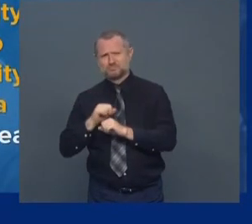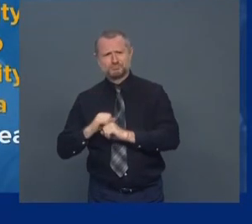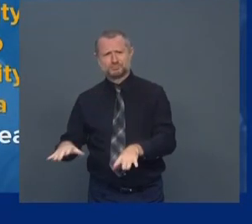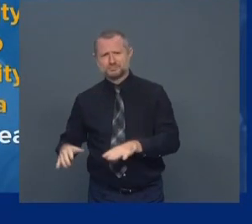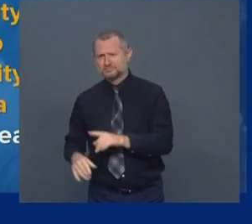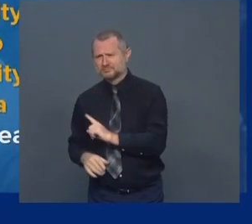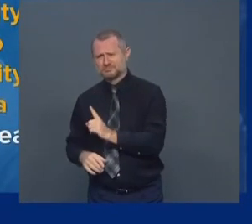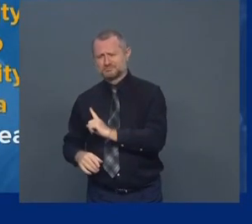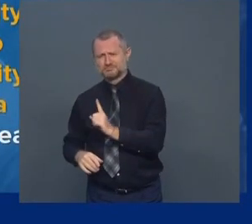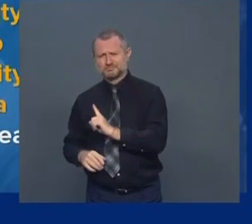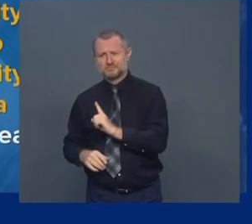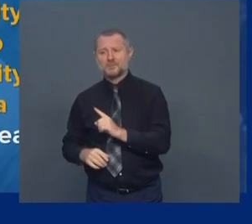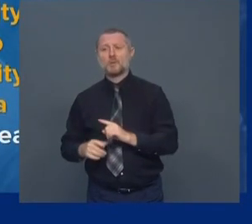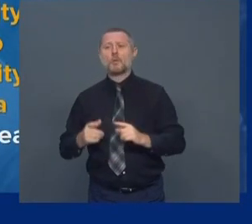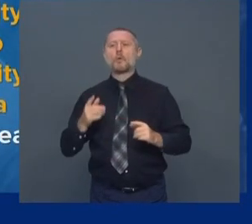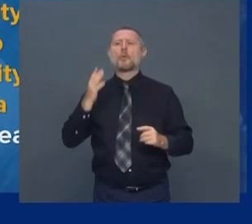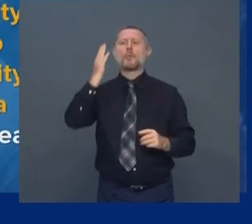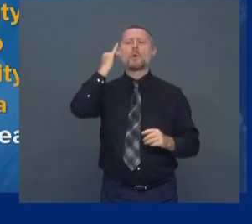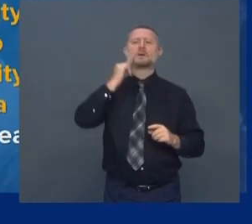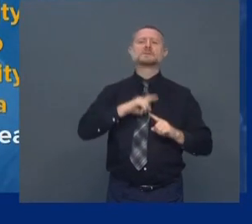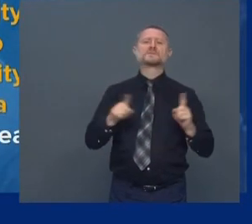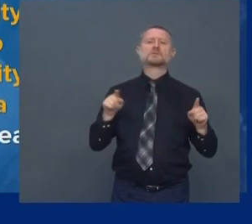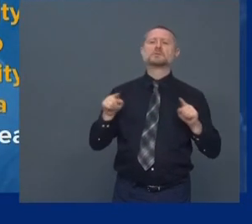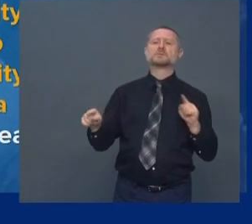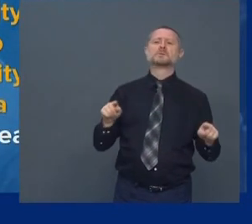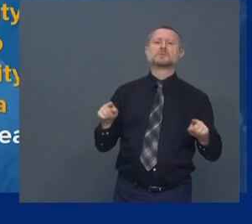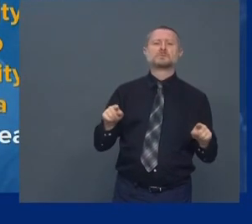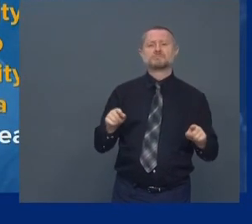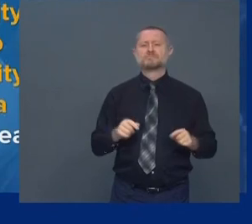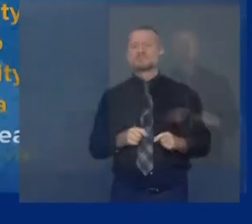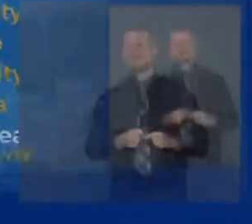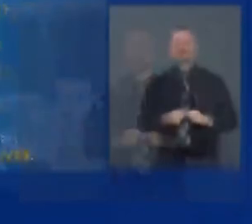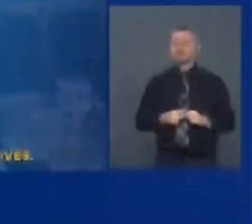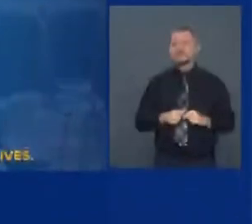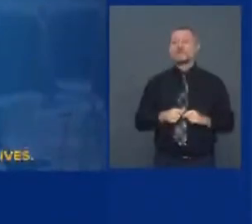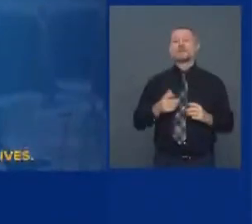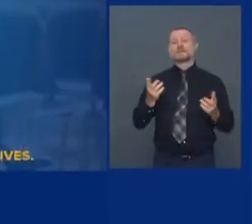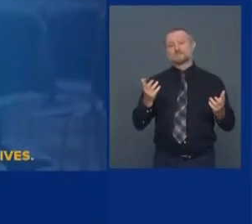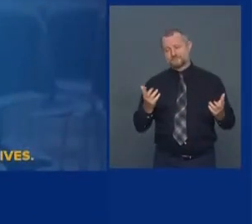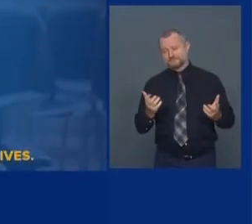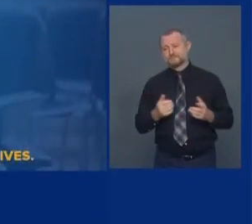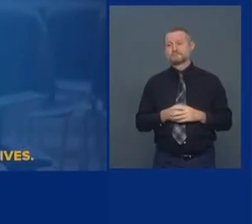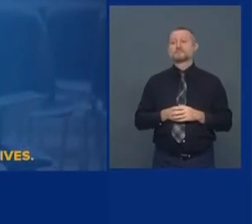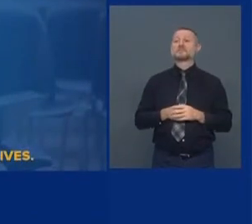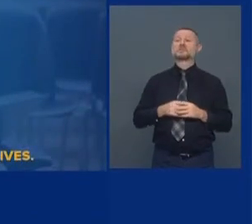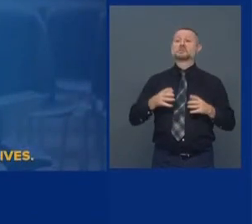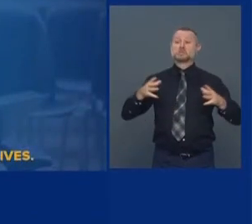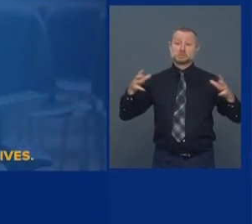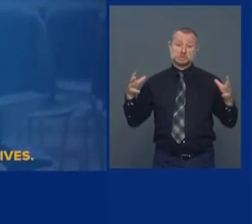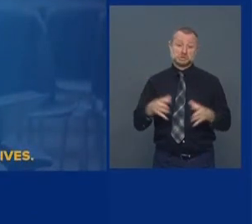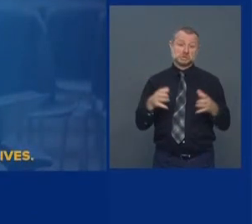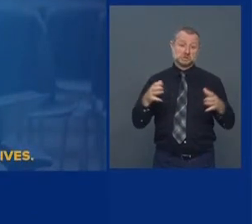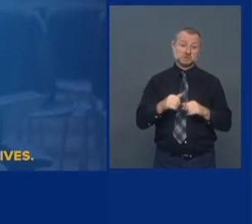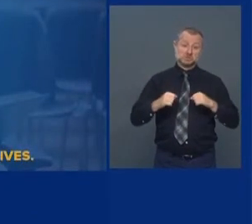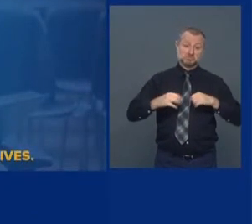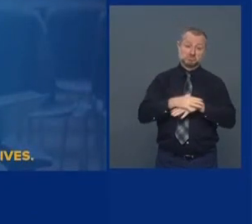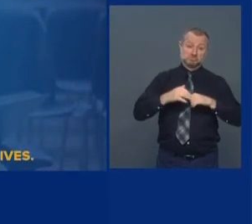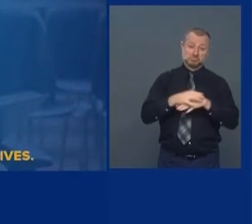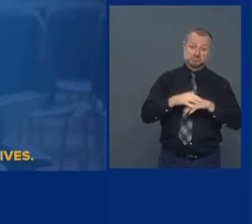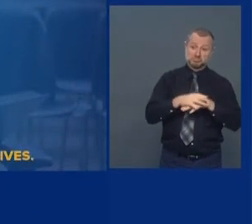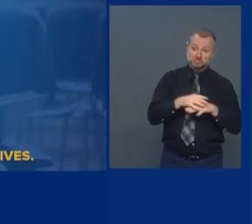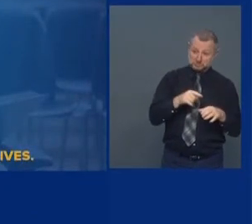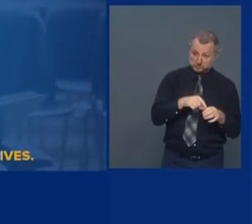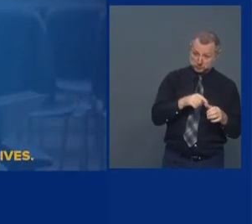Well, what is the variable between these congregations and protesters?